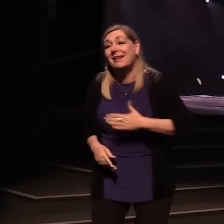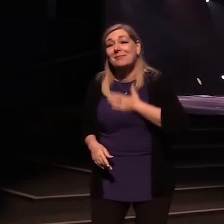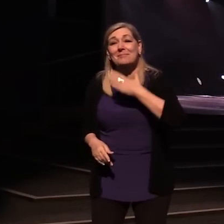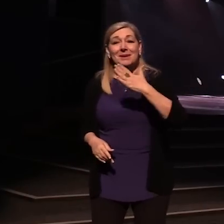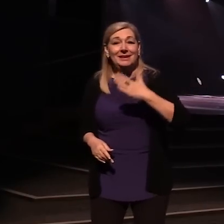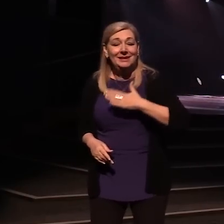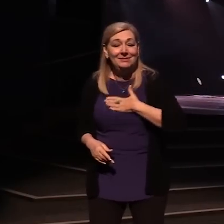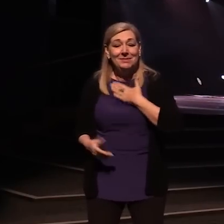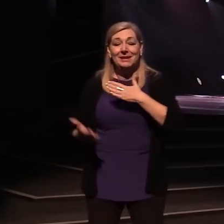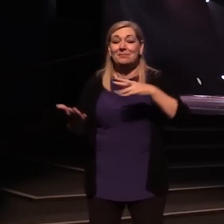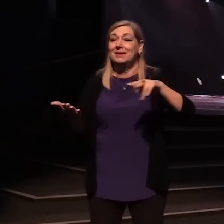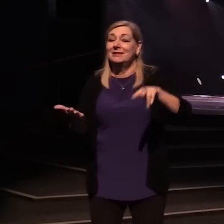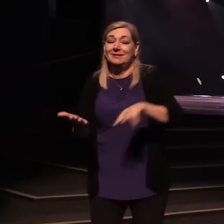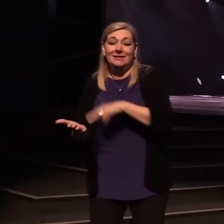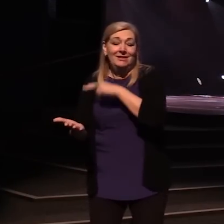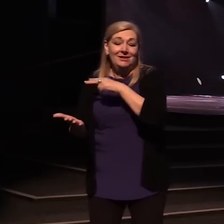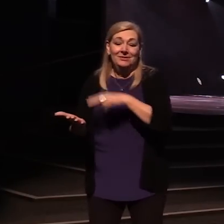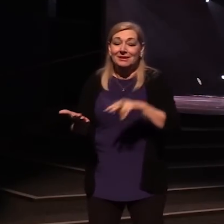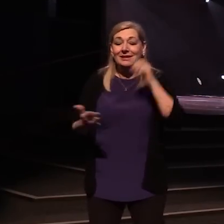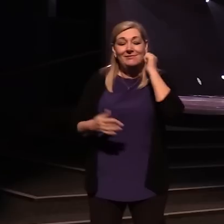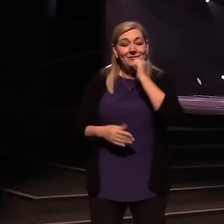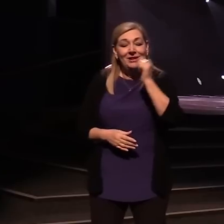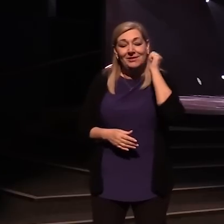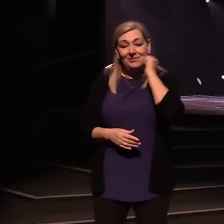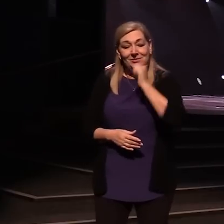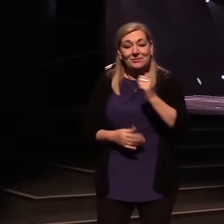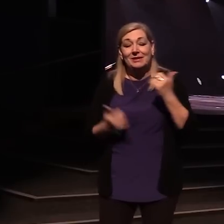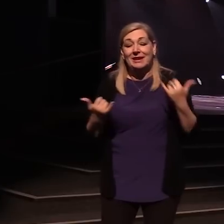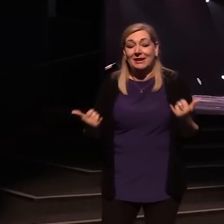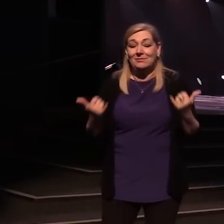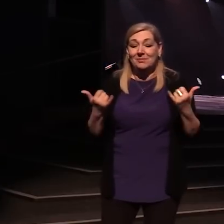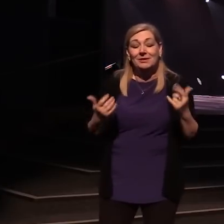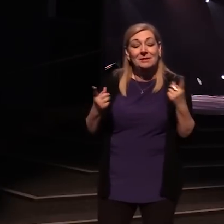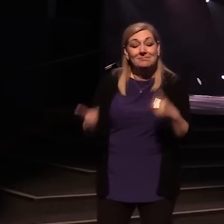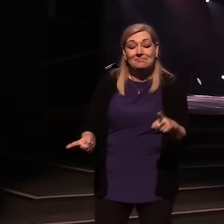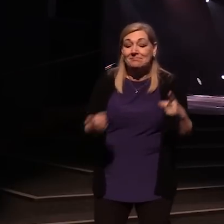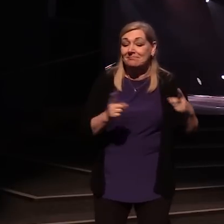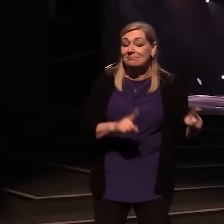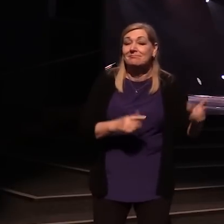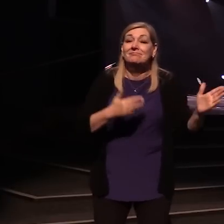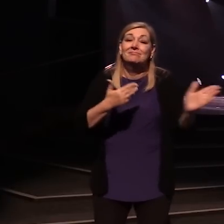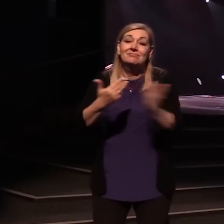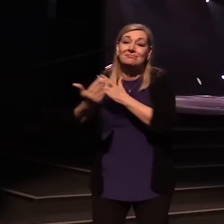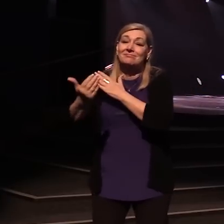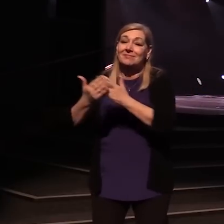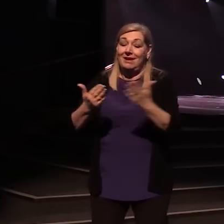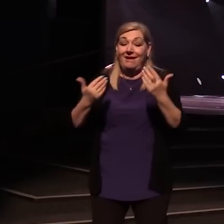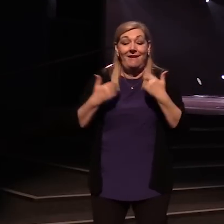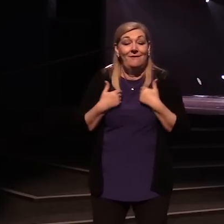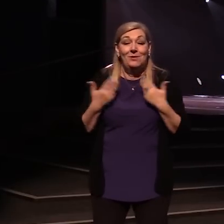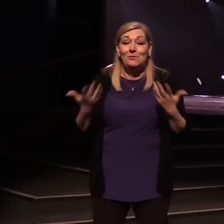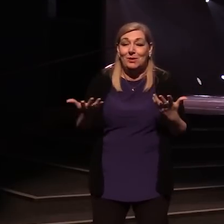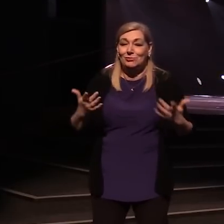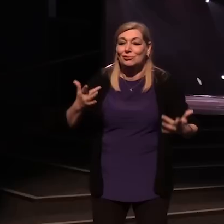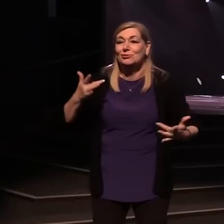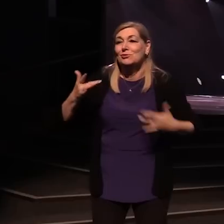in every season whatever comes tomorrow I've got joy